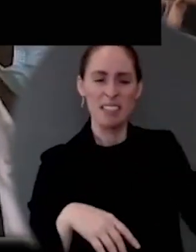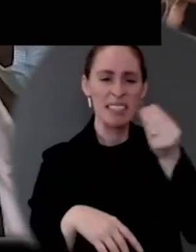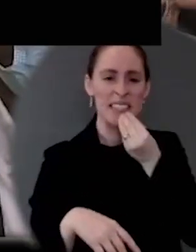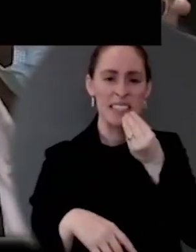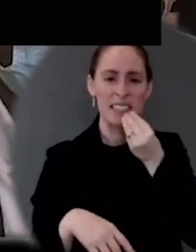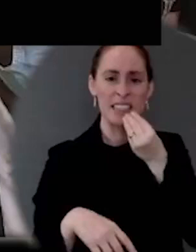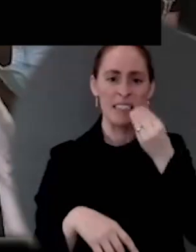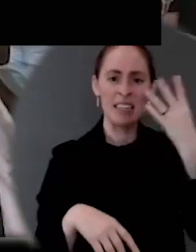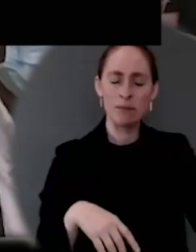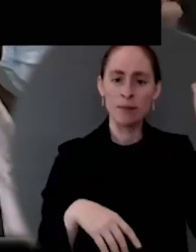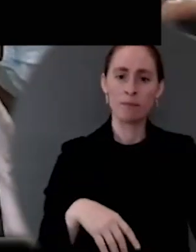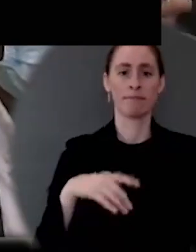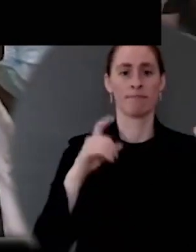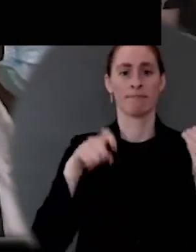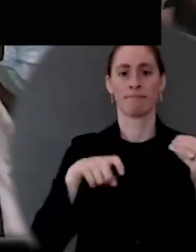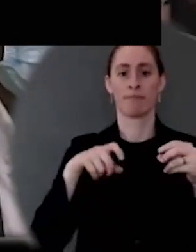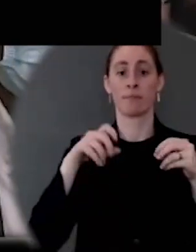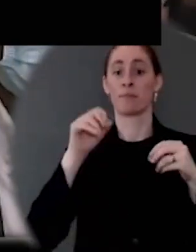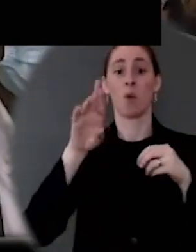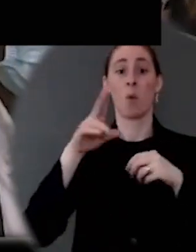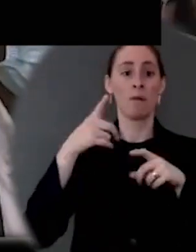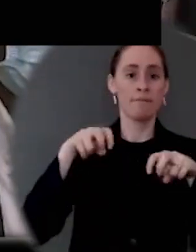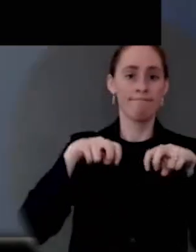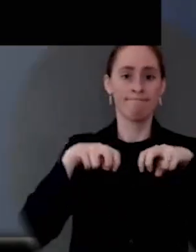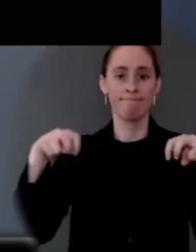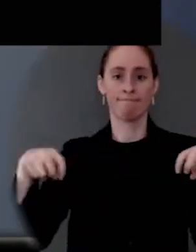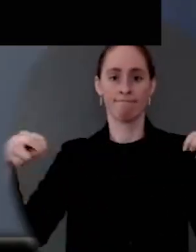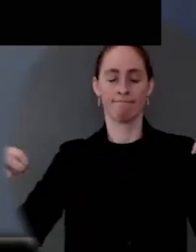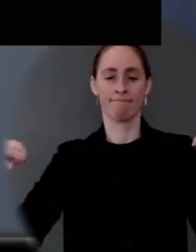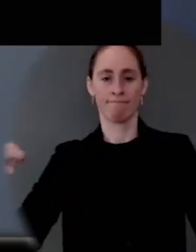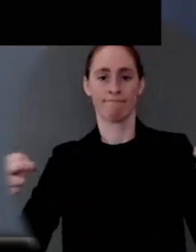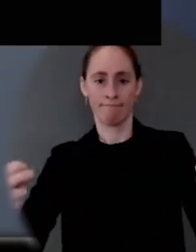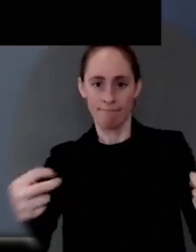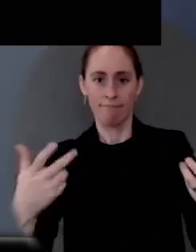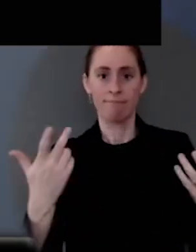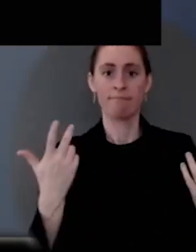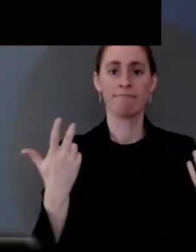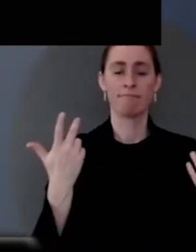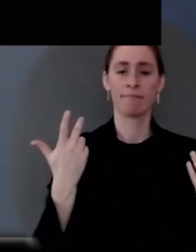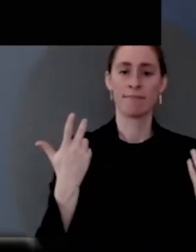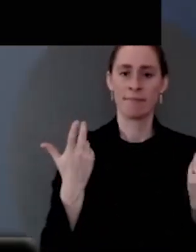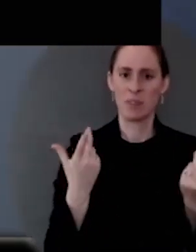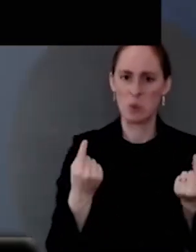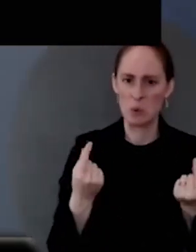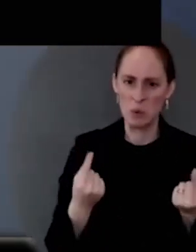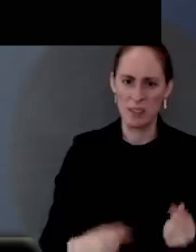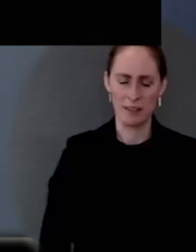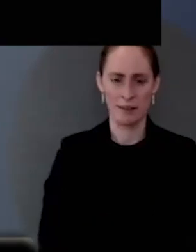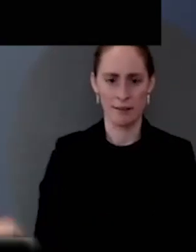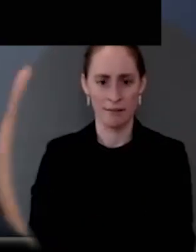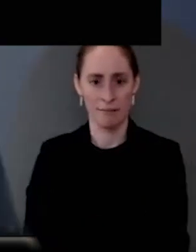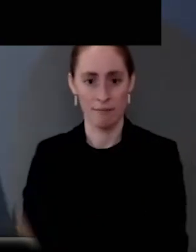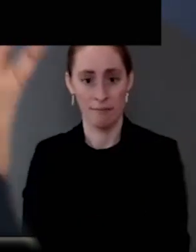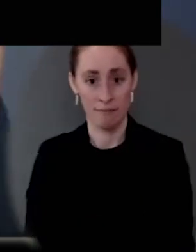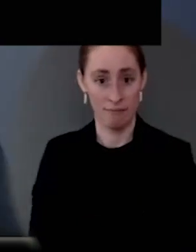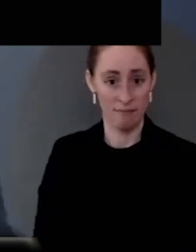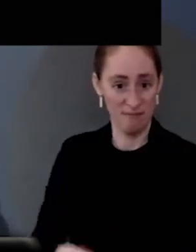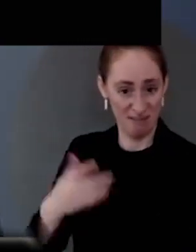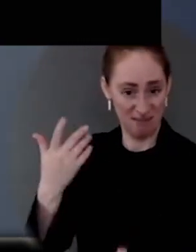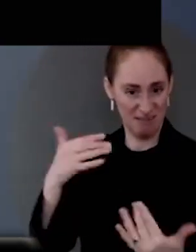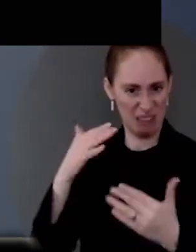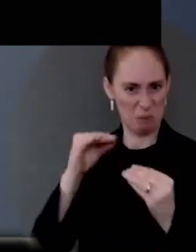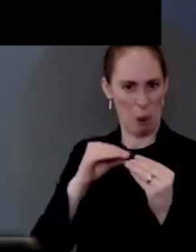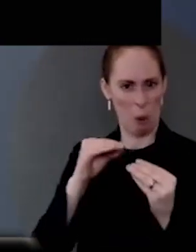lifted as well, to get back to a more normal school experience? Ms. Well, schools are taking steps, especially since we've only recently